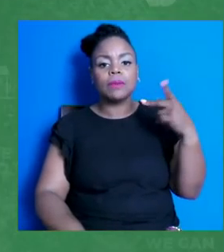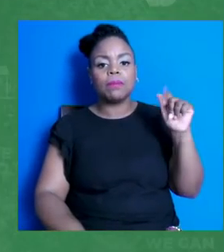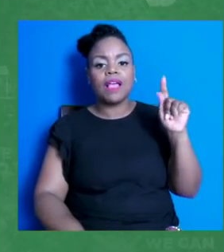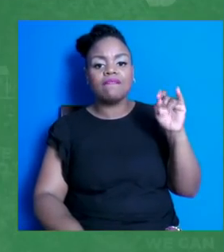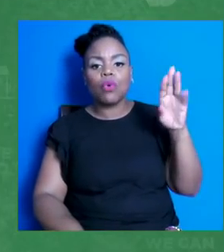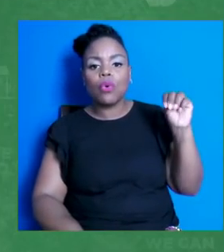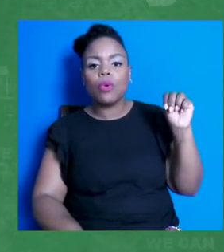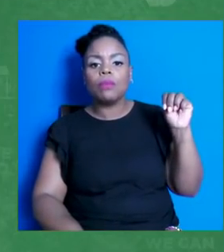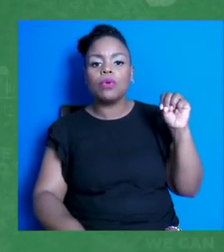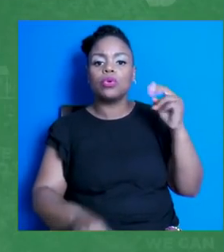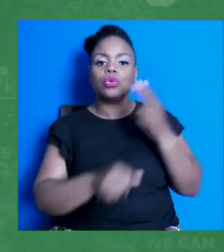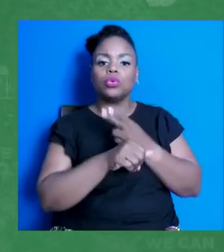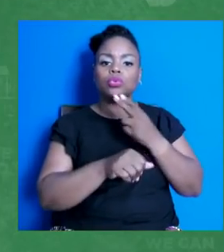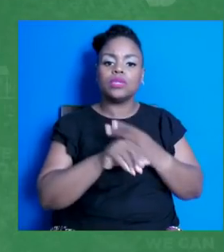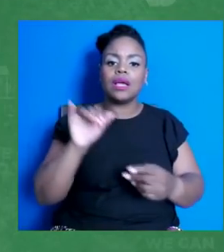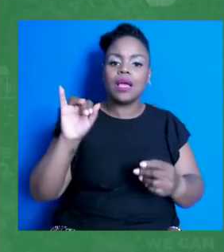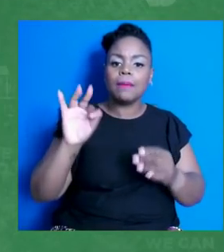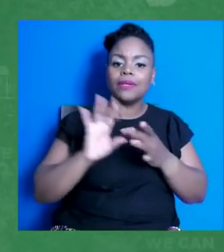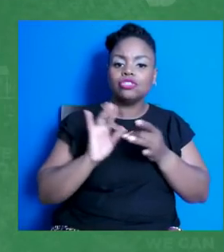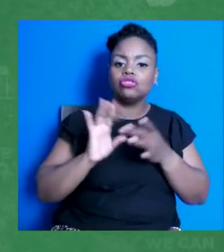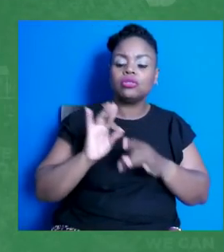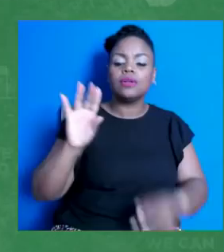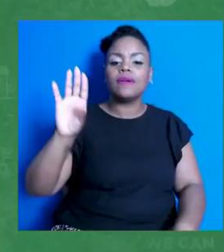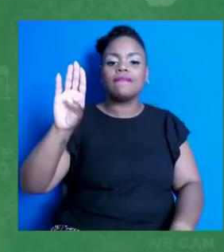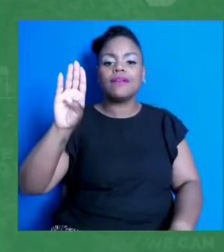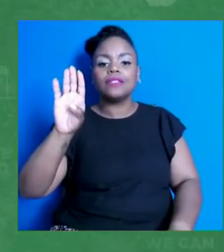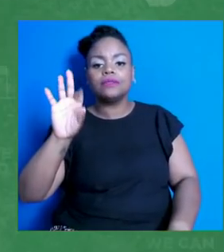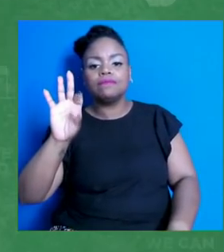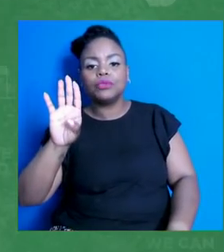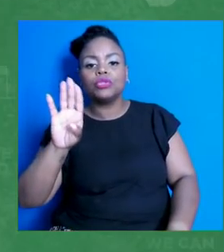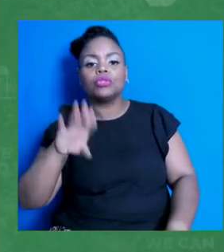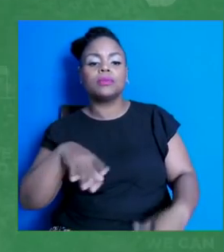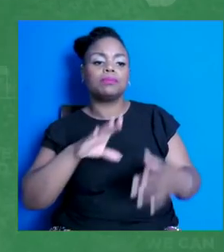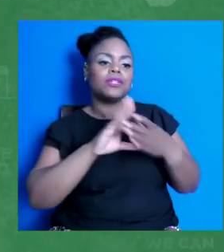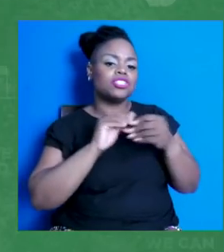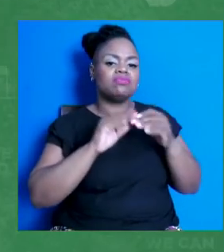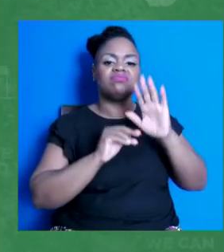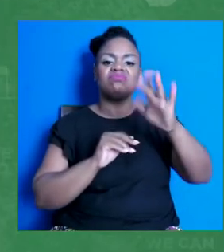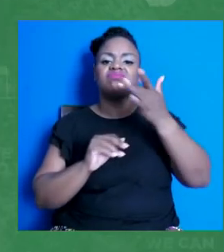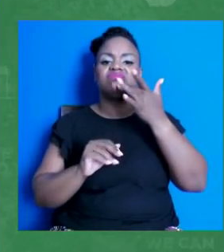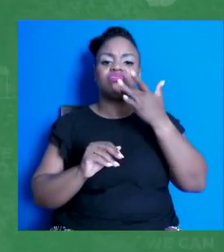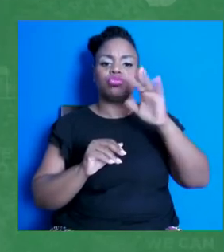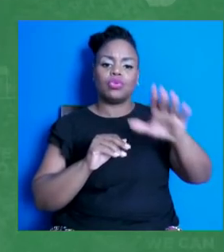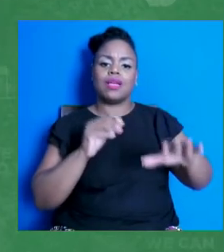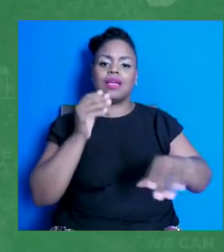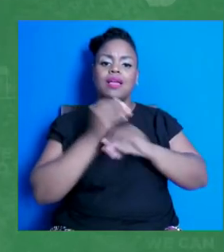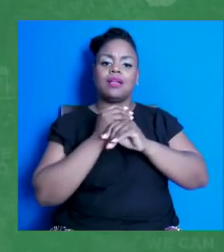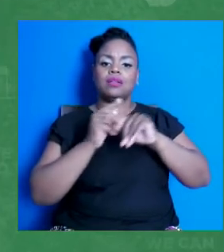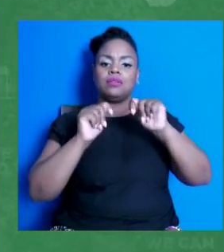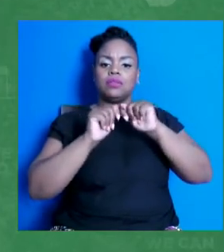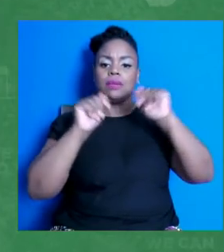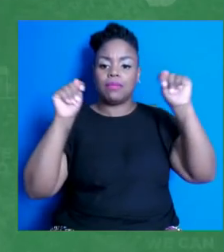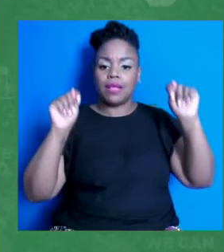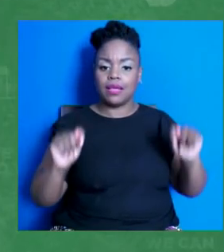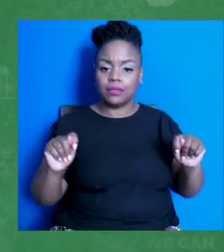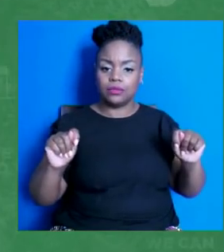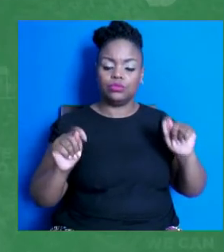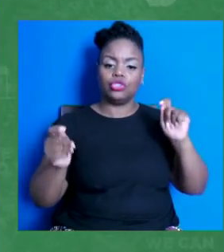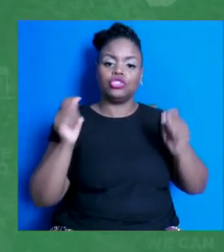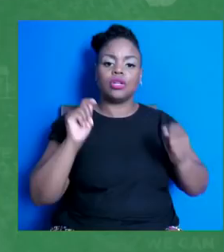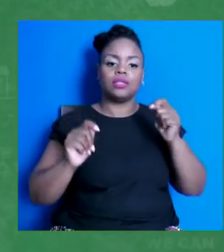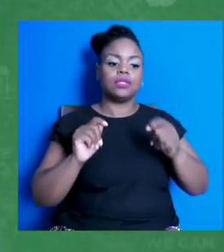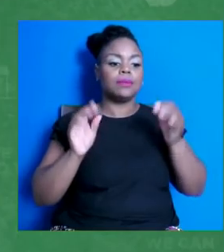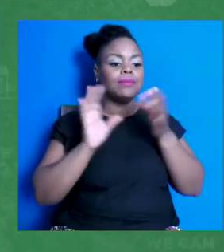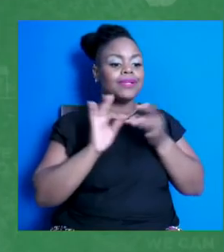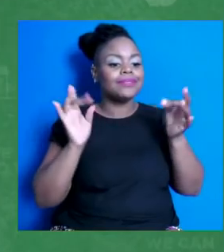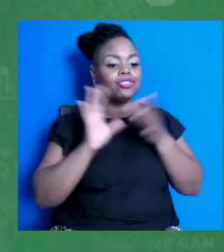Facebook Messenger, whatever works best for you. You can edit the template as needed if you want to change up the message a little bit. And you can send it as many times